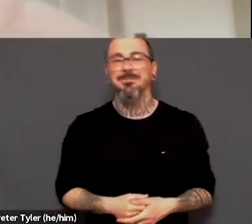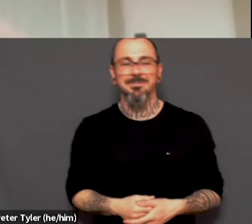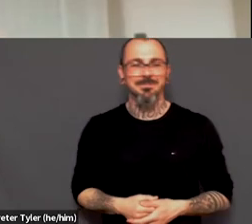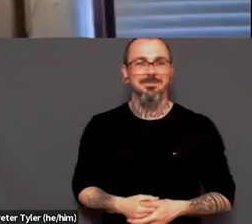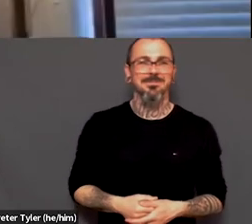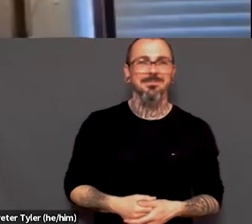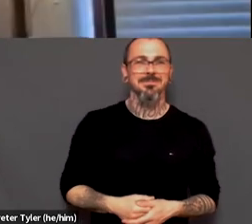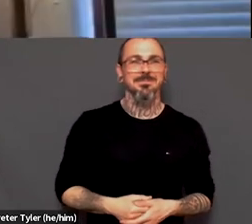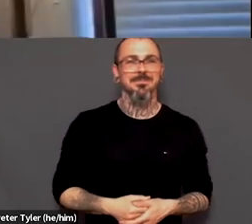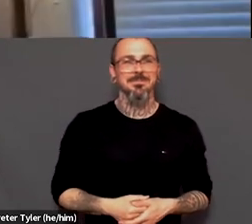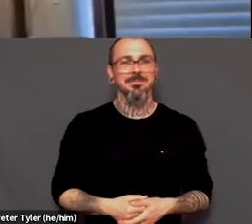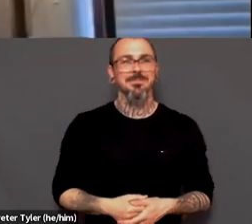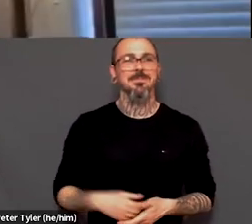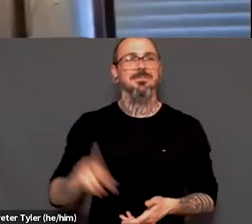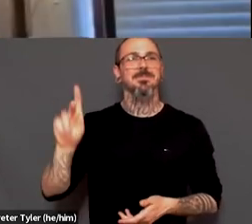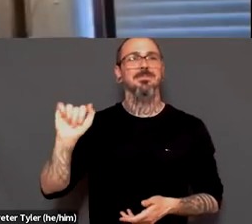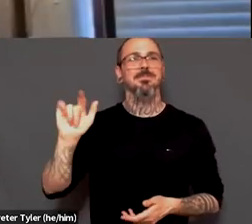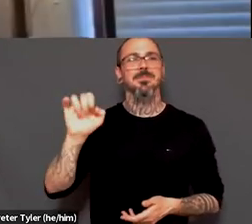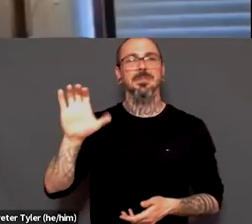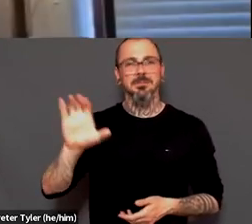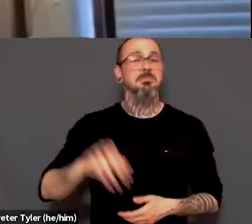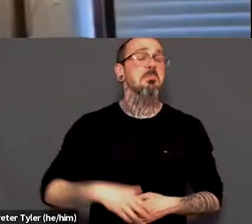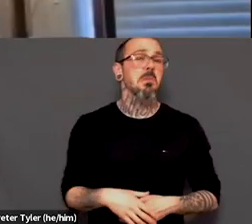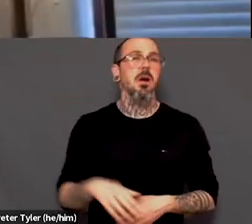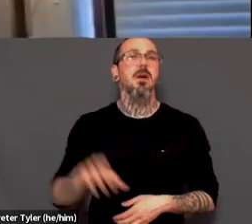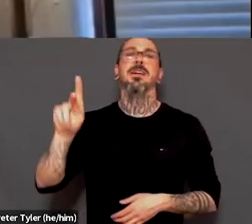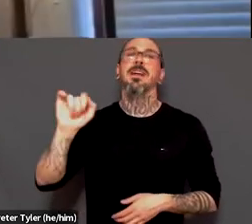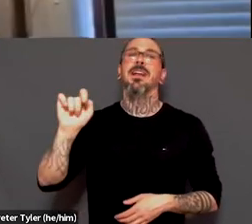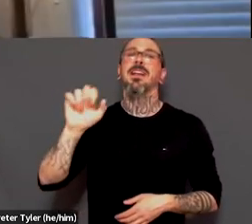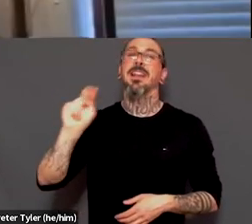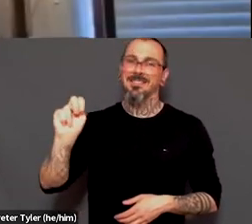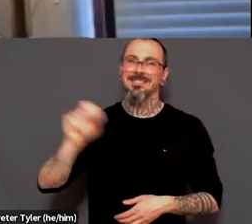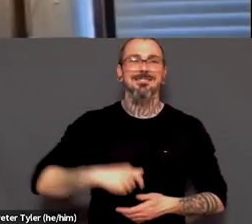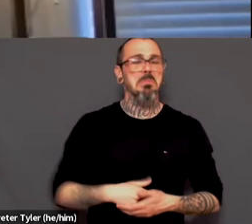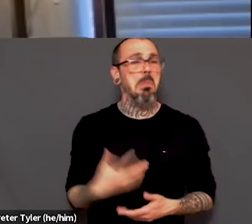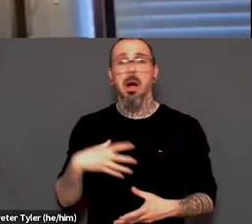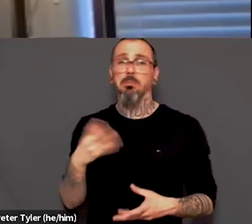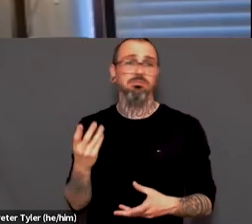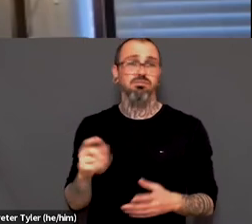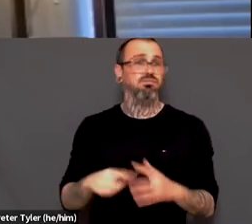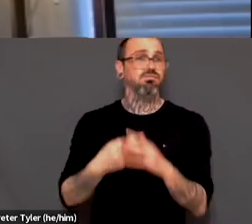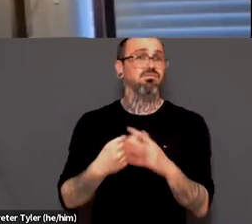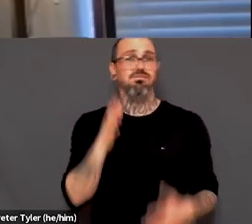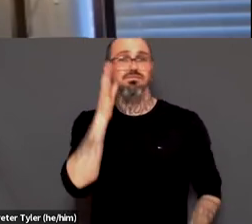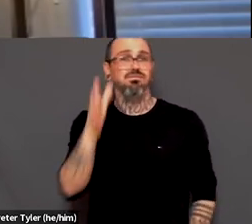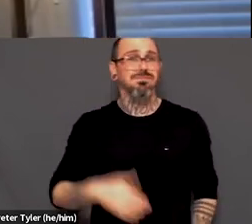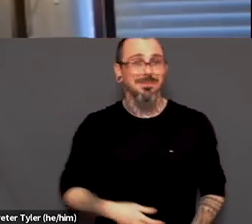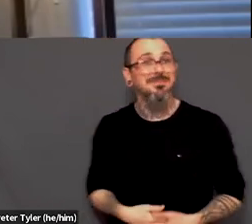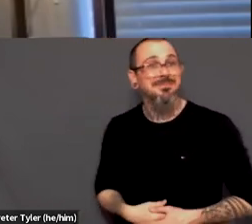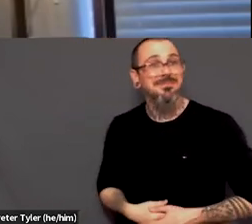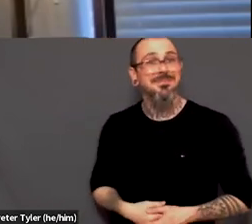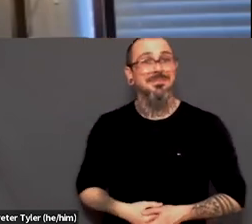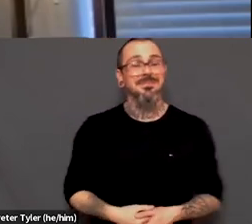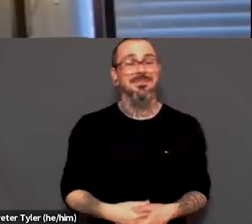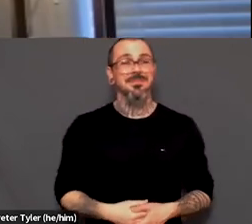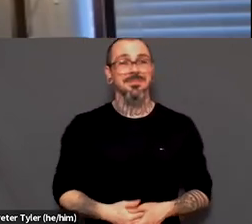Um, okay. I can jump in before, uh, uh, uh, yeah. Um, so I think like one